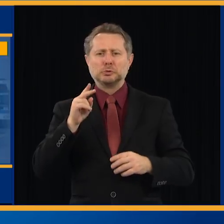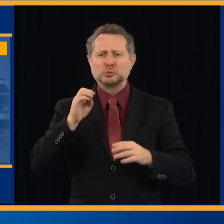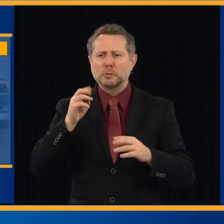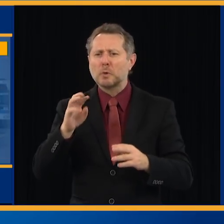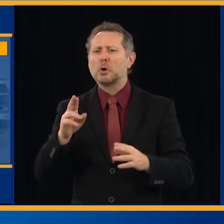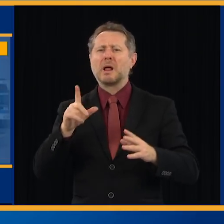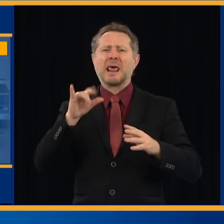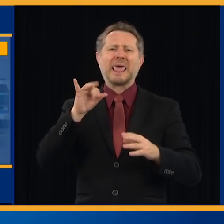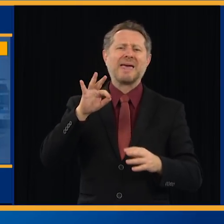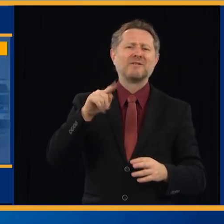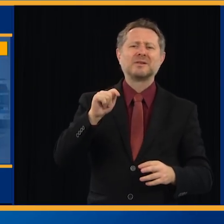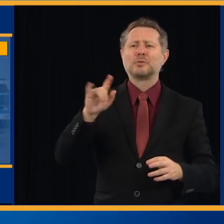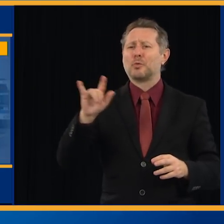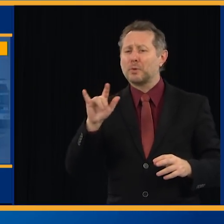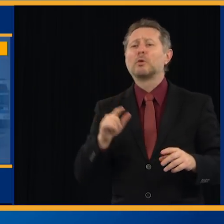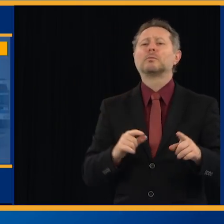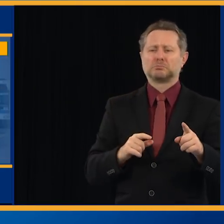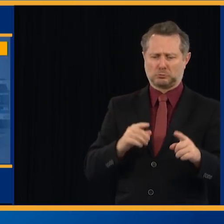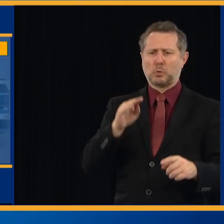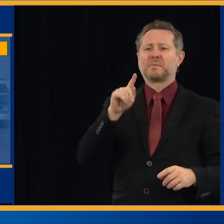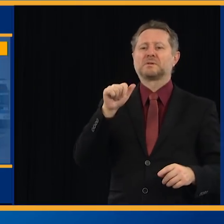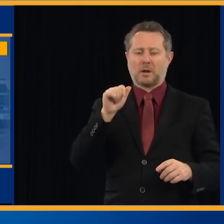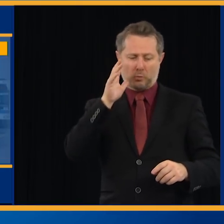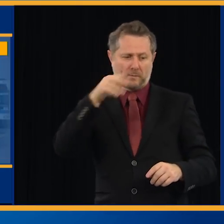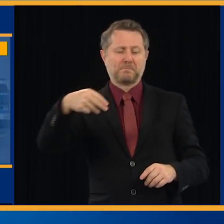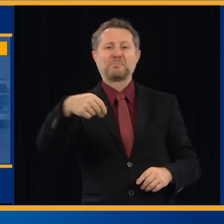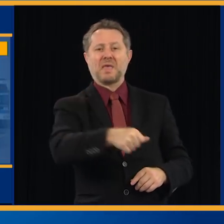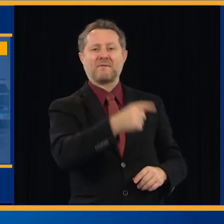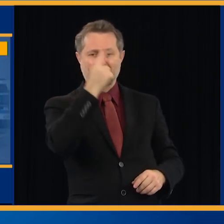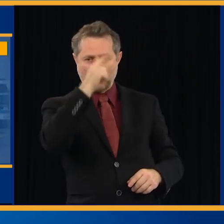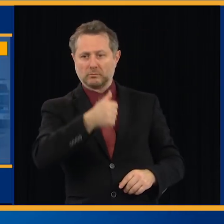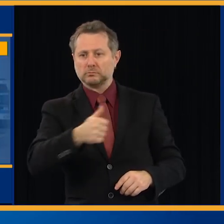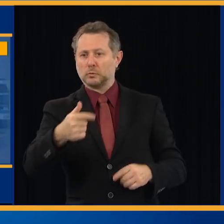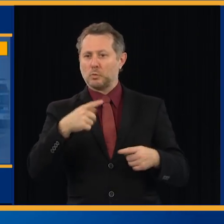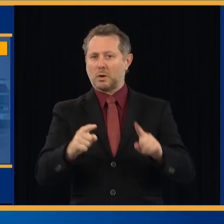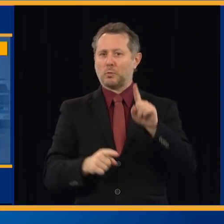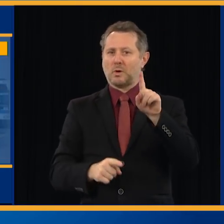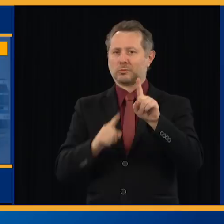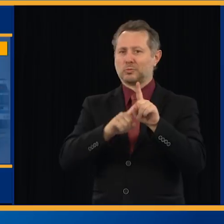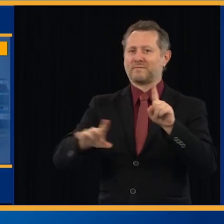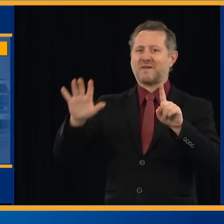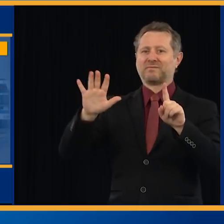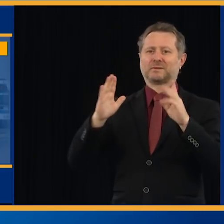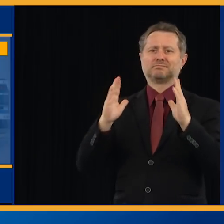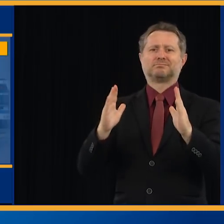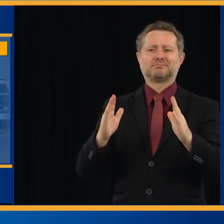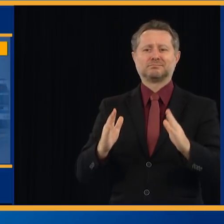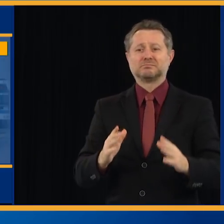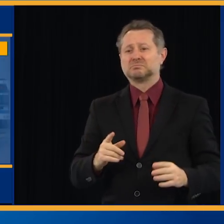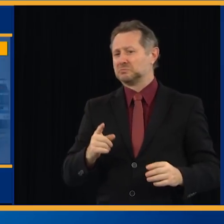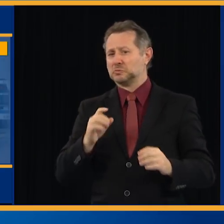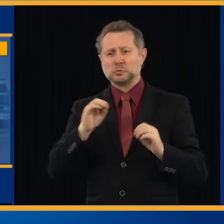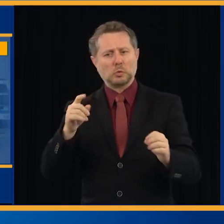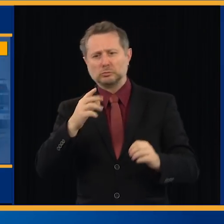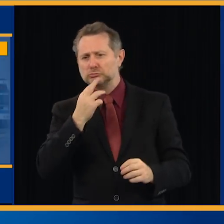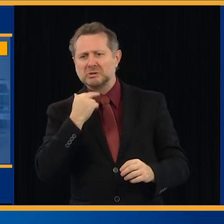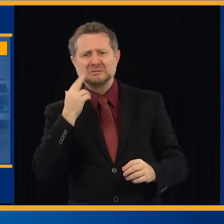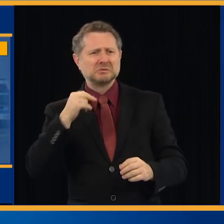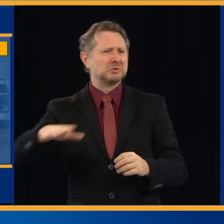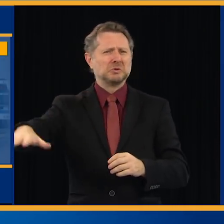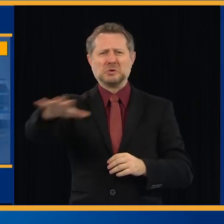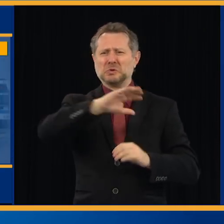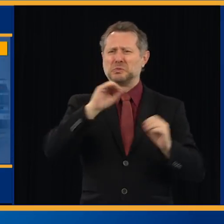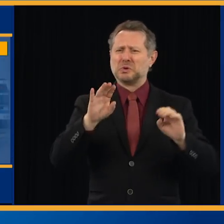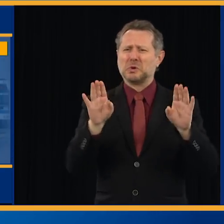Remember, 1 a.m. to 5 a.m., we don't have bars open, we don't have restaurants open, so you don't